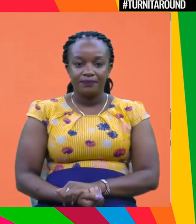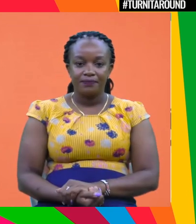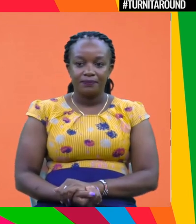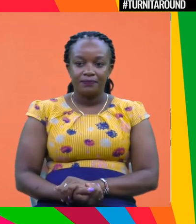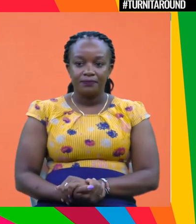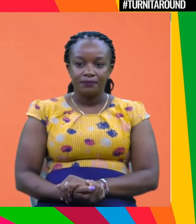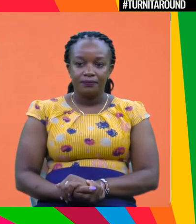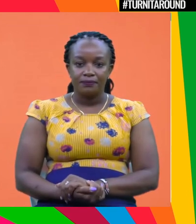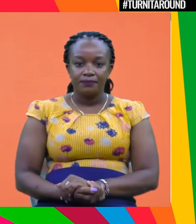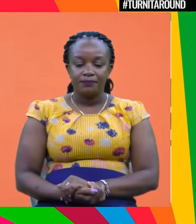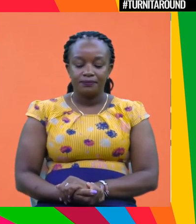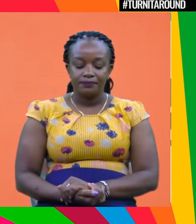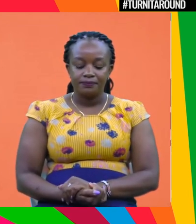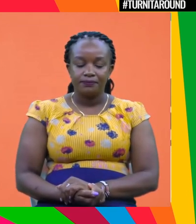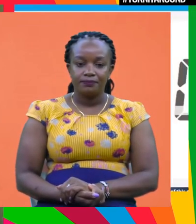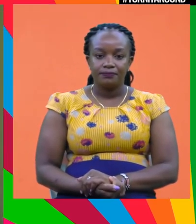Questions? Yeah.